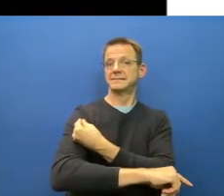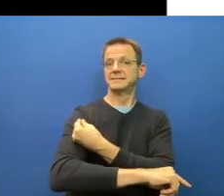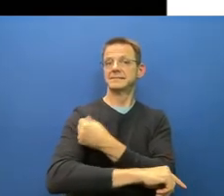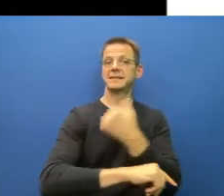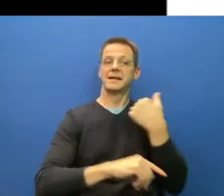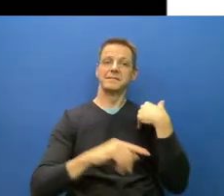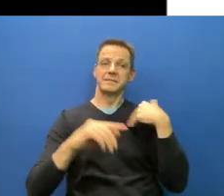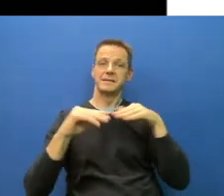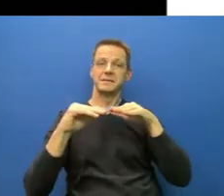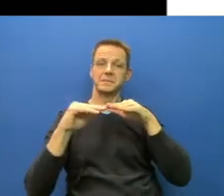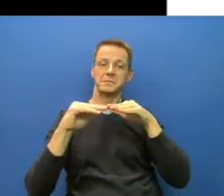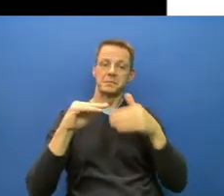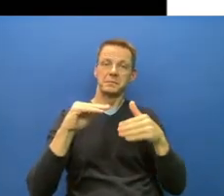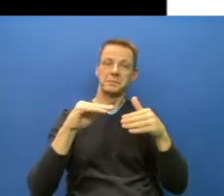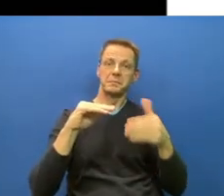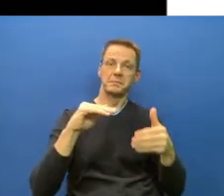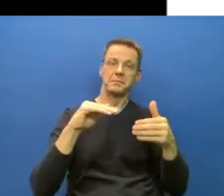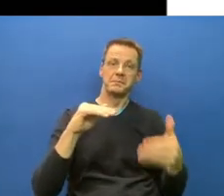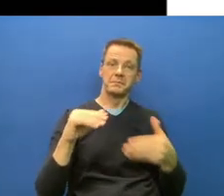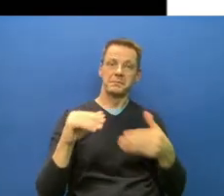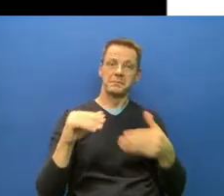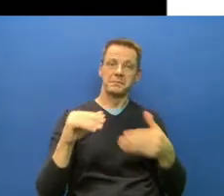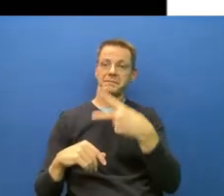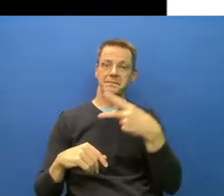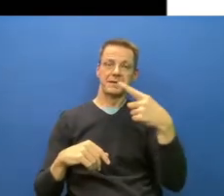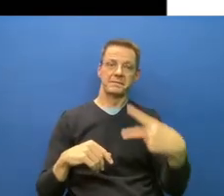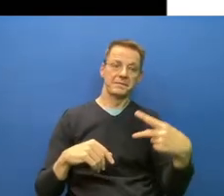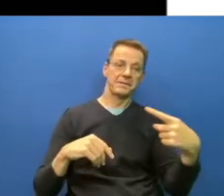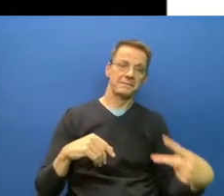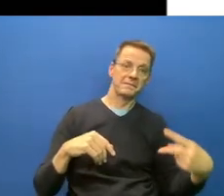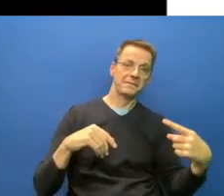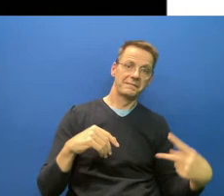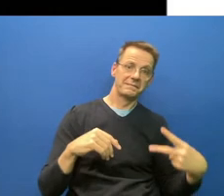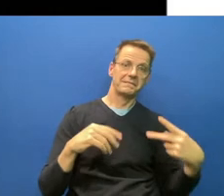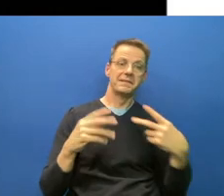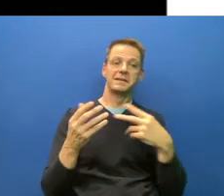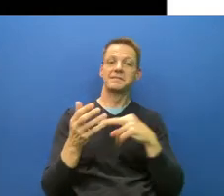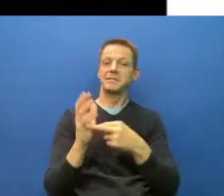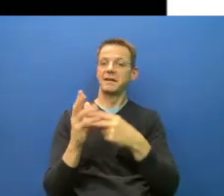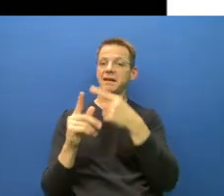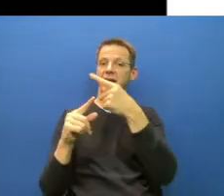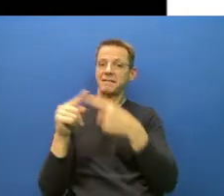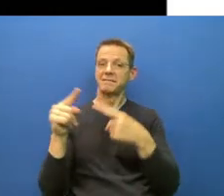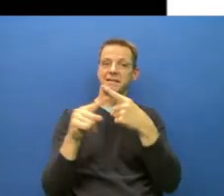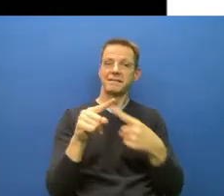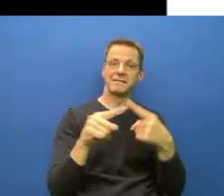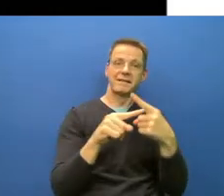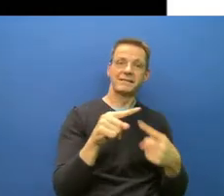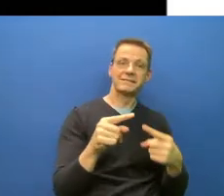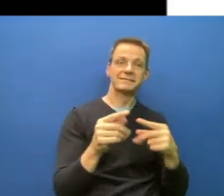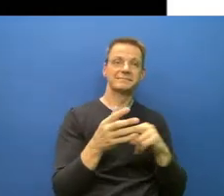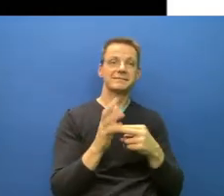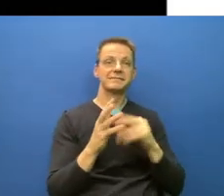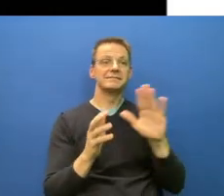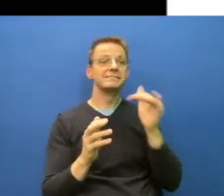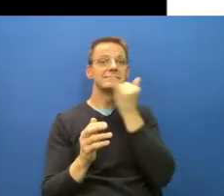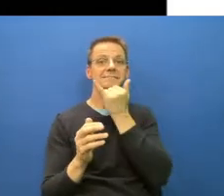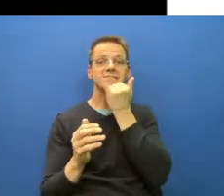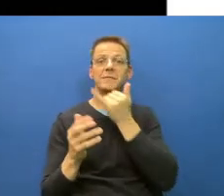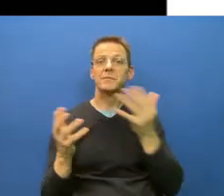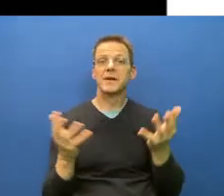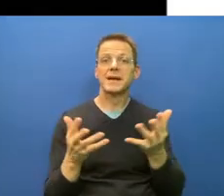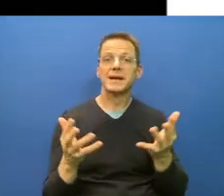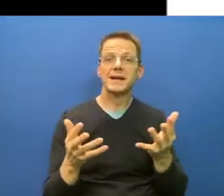did, that they over-believed in vaccines, that vaccines alone can stop the spread, and they reopened, they lifted almost